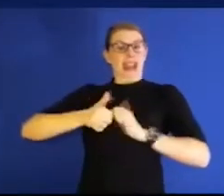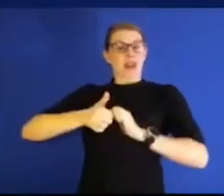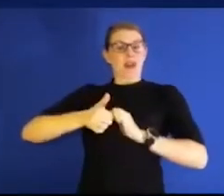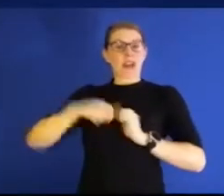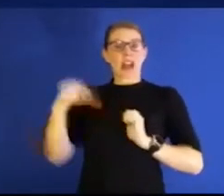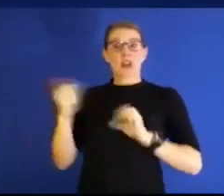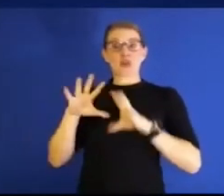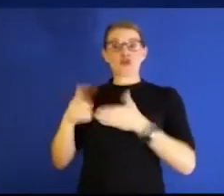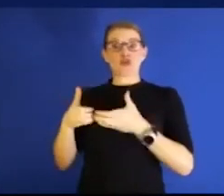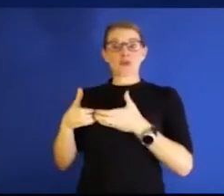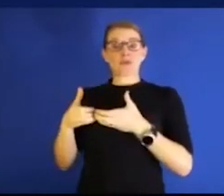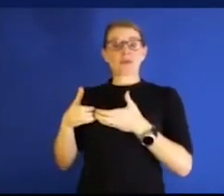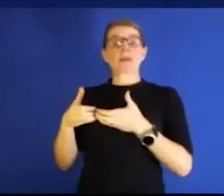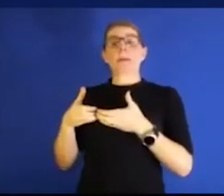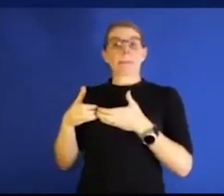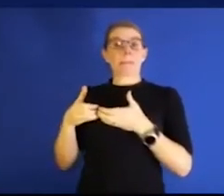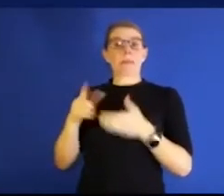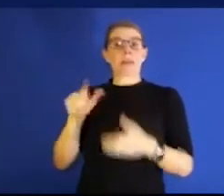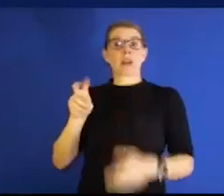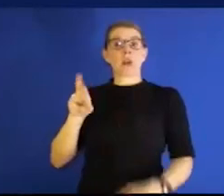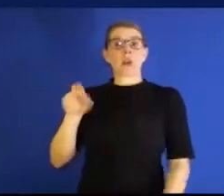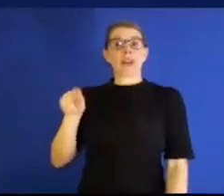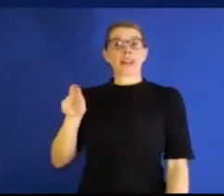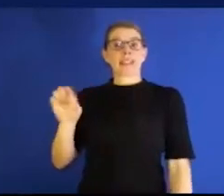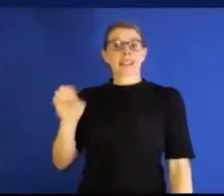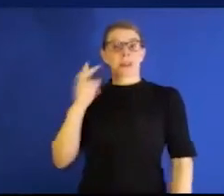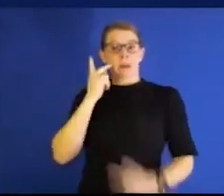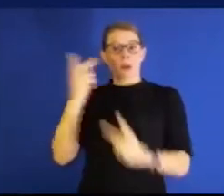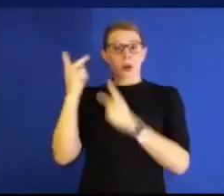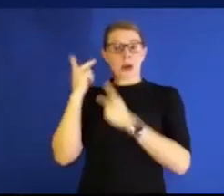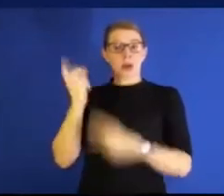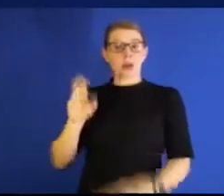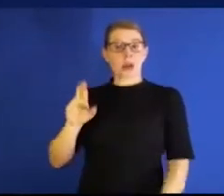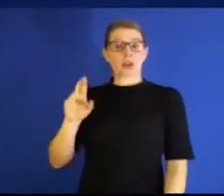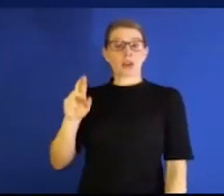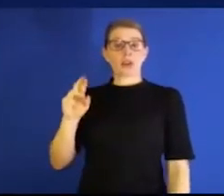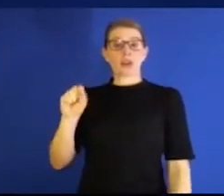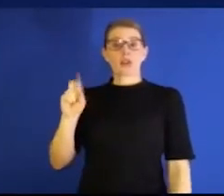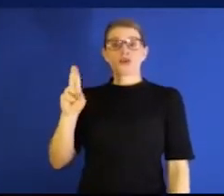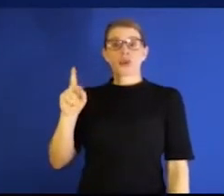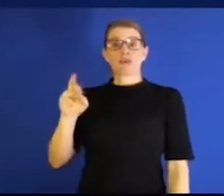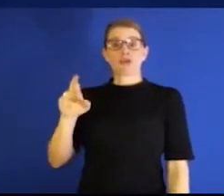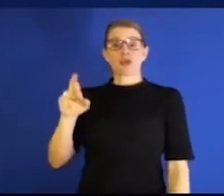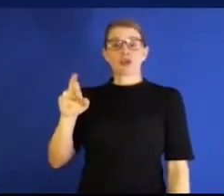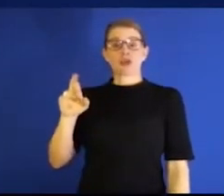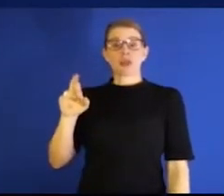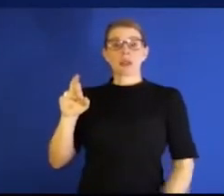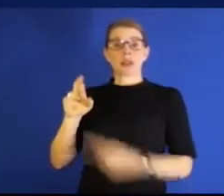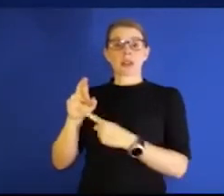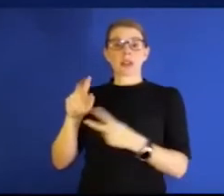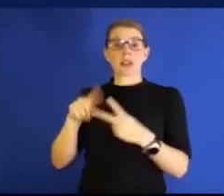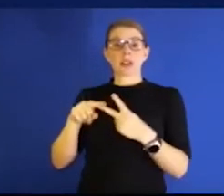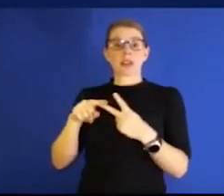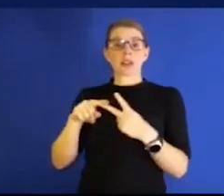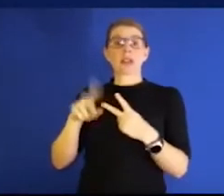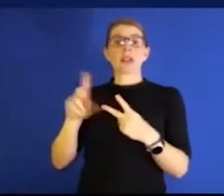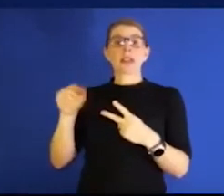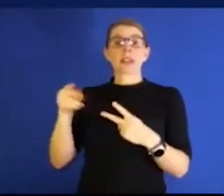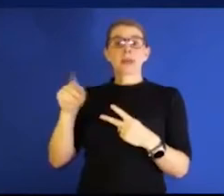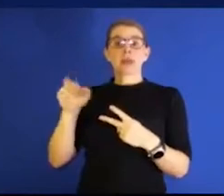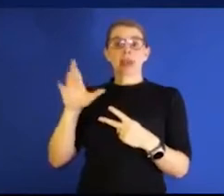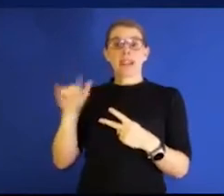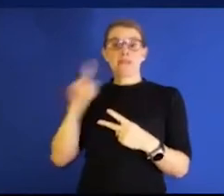hand with all of us has been Lawrence Memorial, because Dr. Scrumsher, who is an infectious disease physician there, the deputy public health officer for the county,